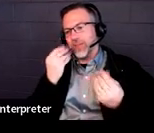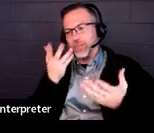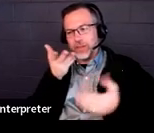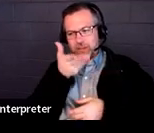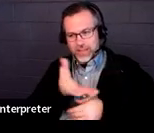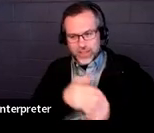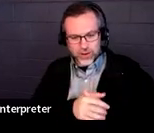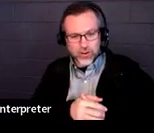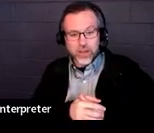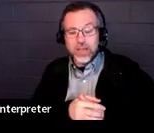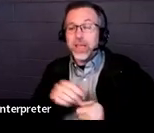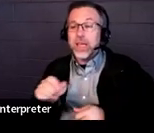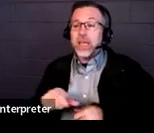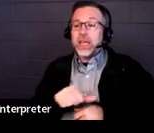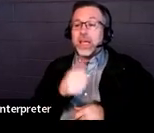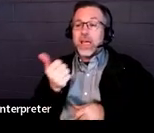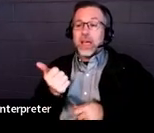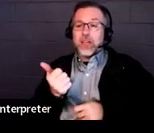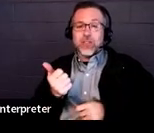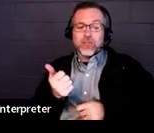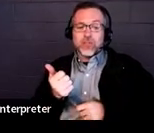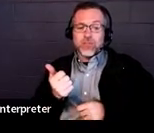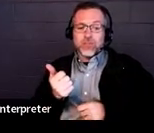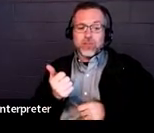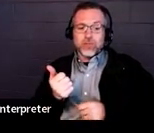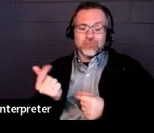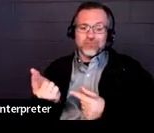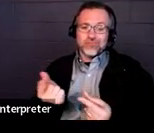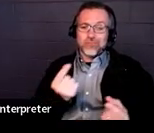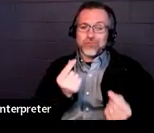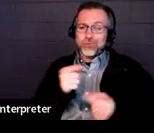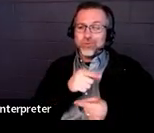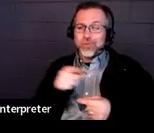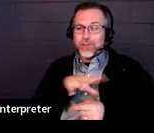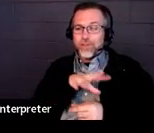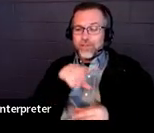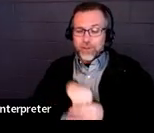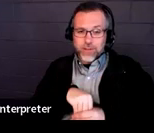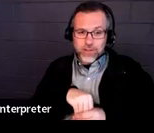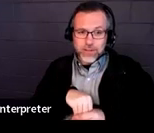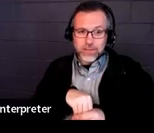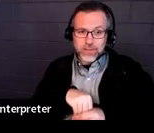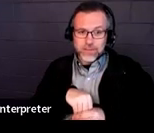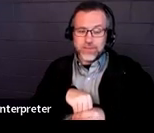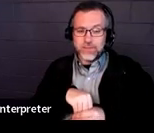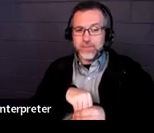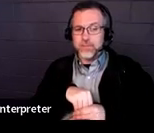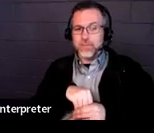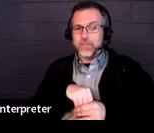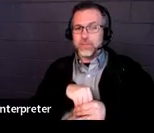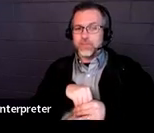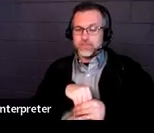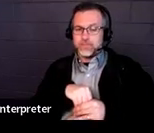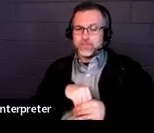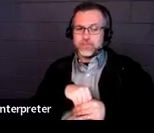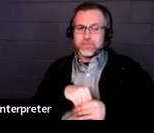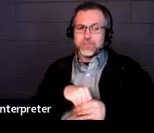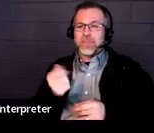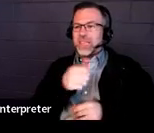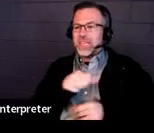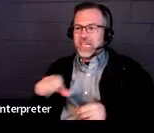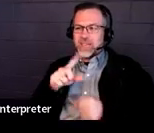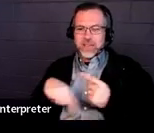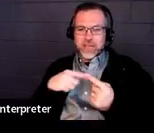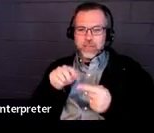Any extracurricular activities that they've been involved in or participated in. And then anything about their